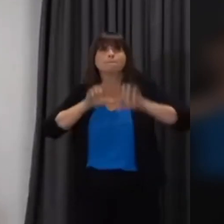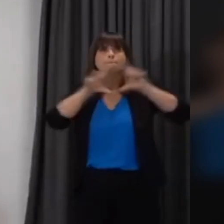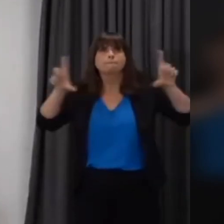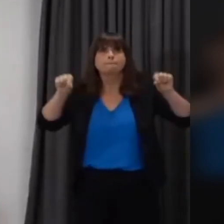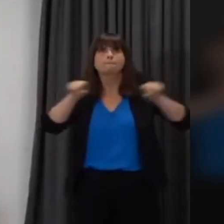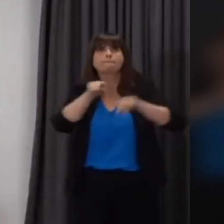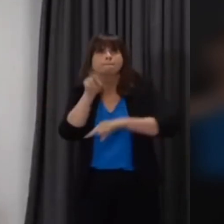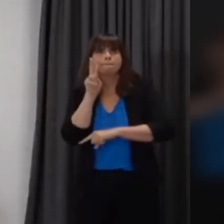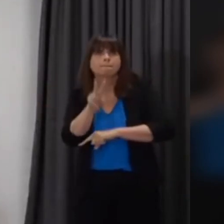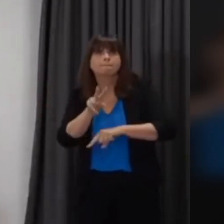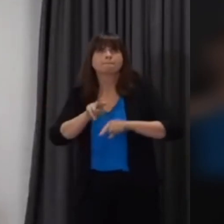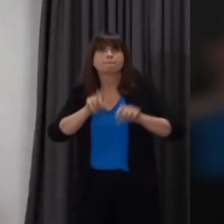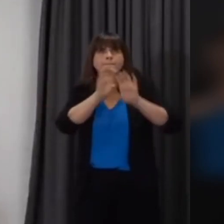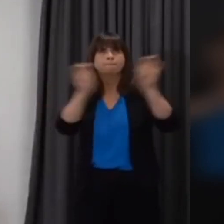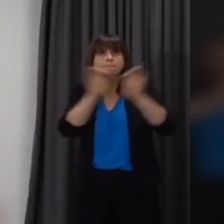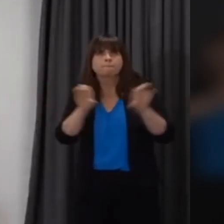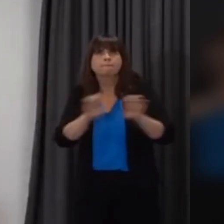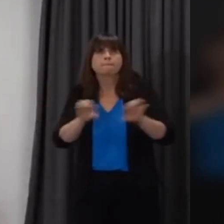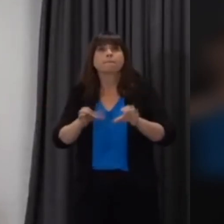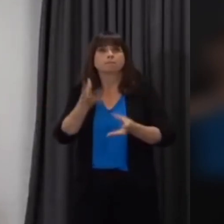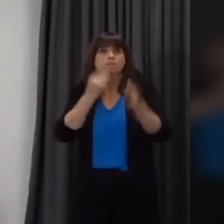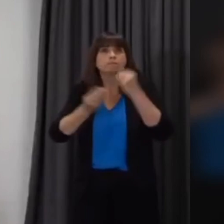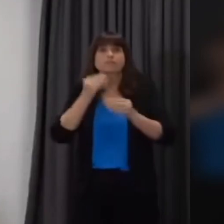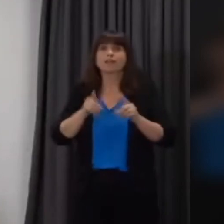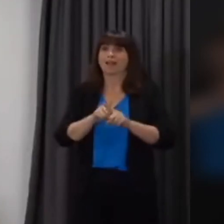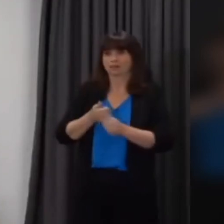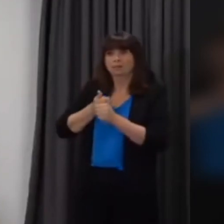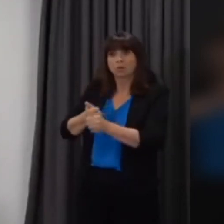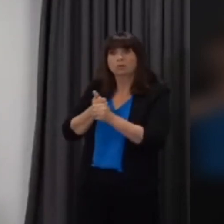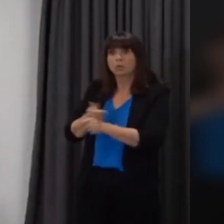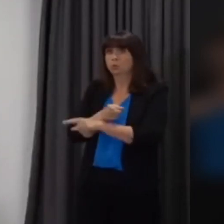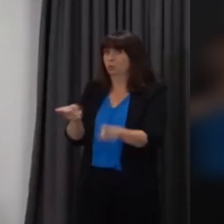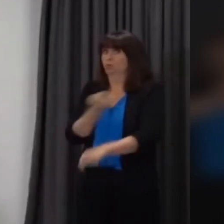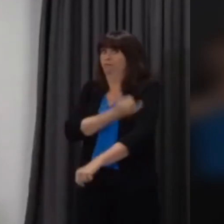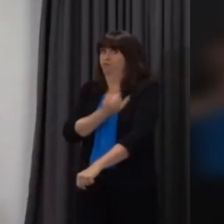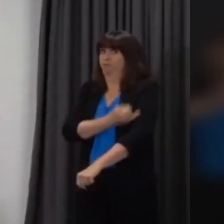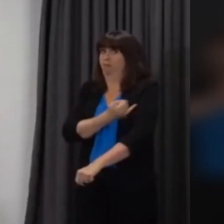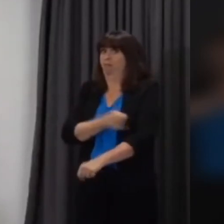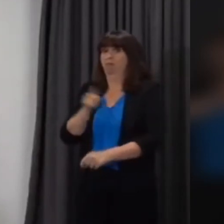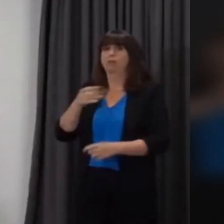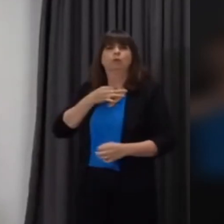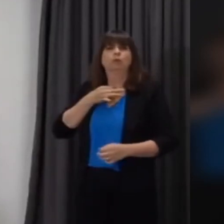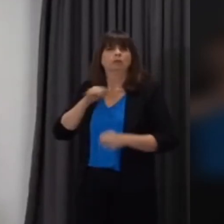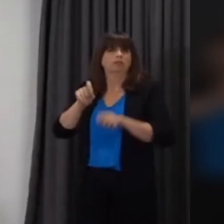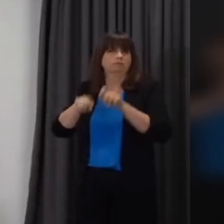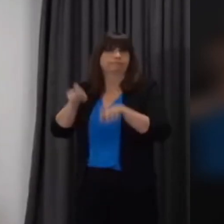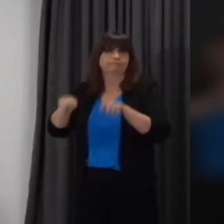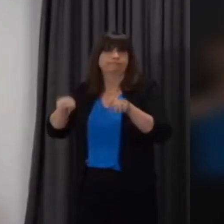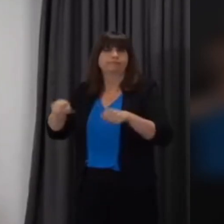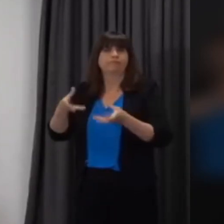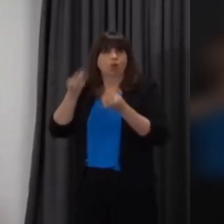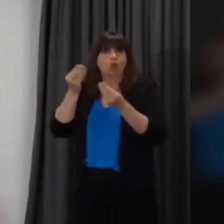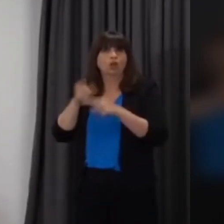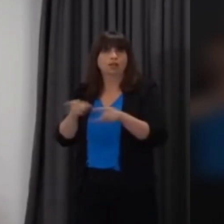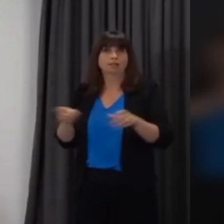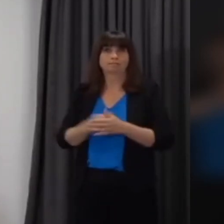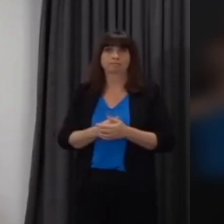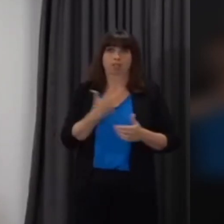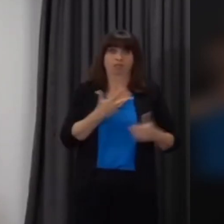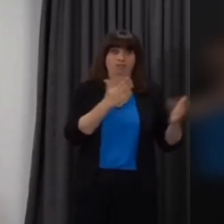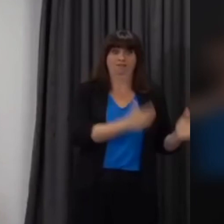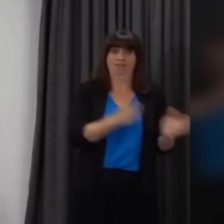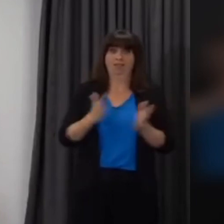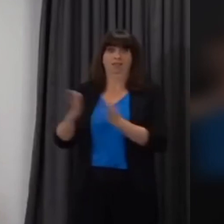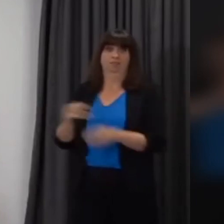continue to support our most vulnerable learners. This afternoon's plan is divided into three phases. The current